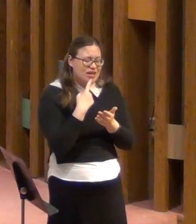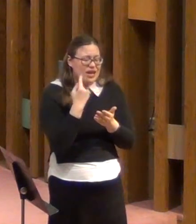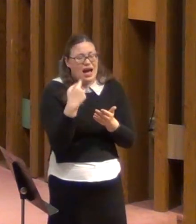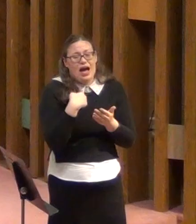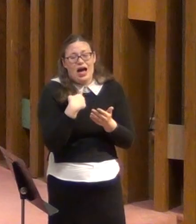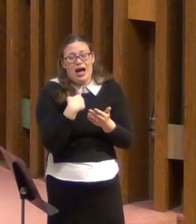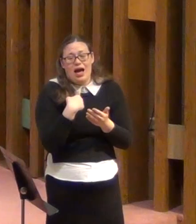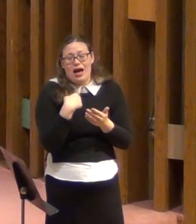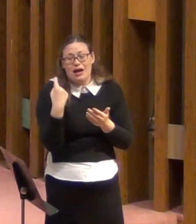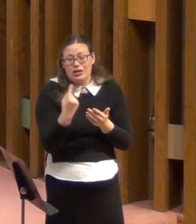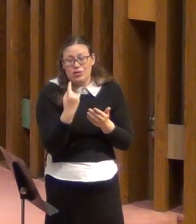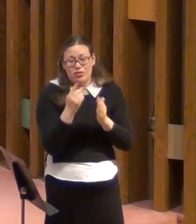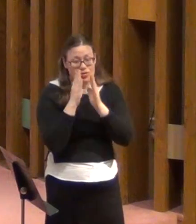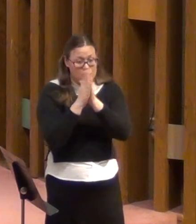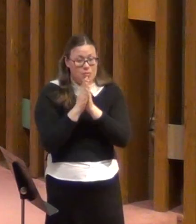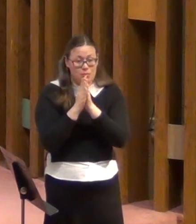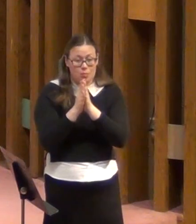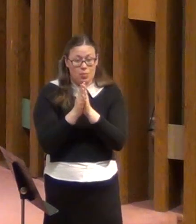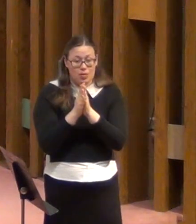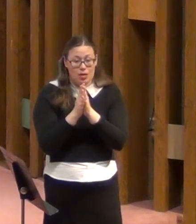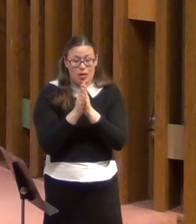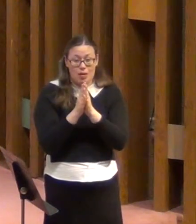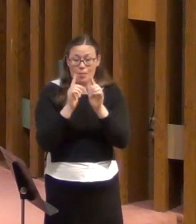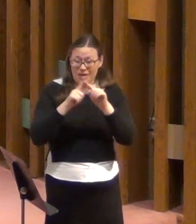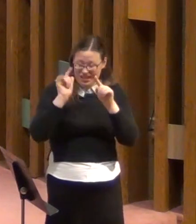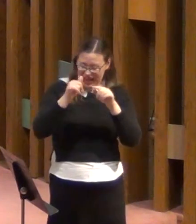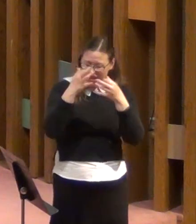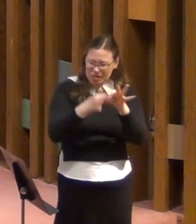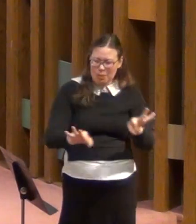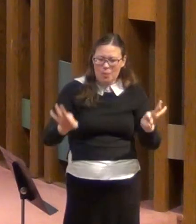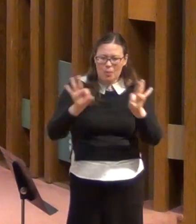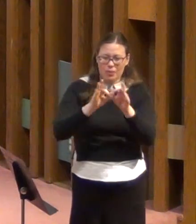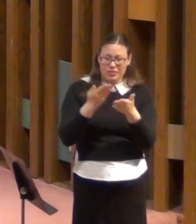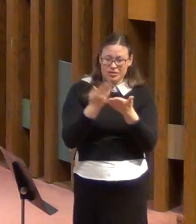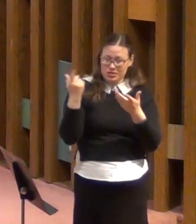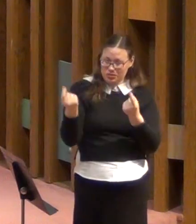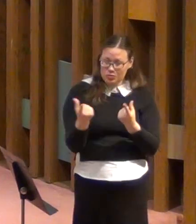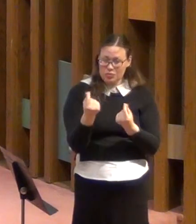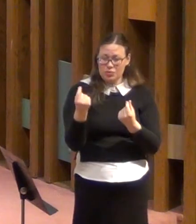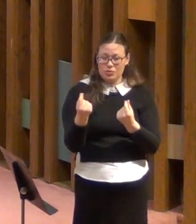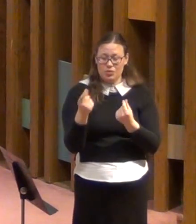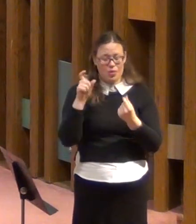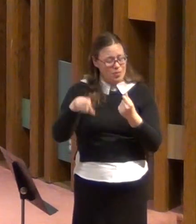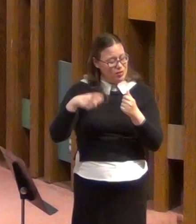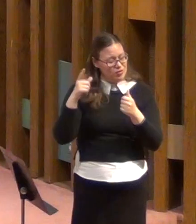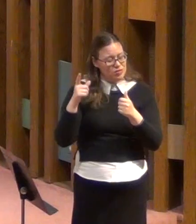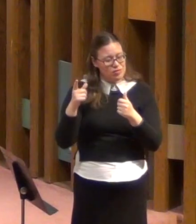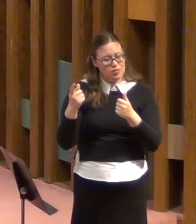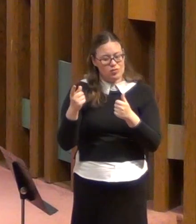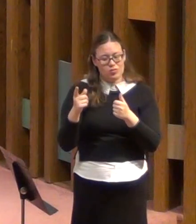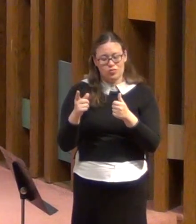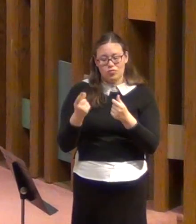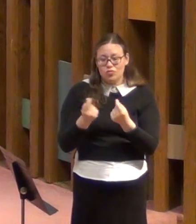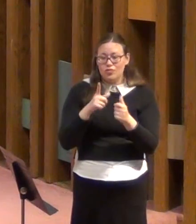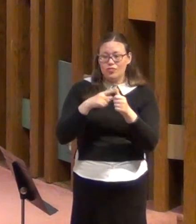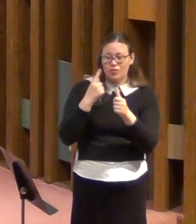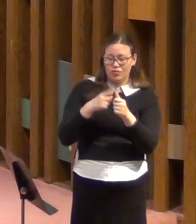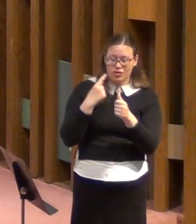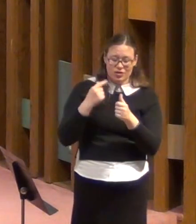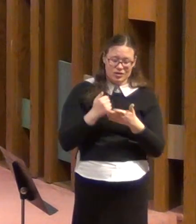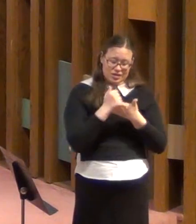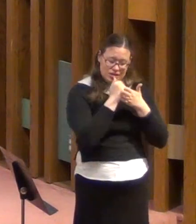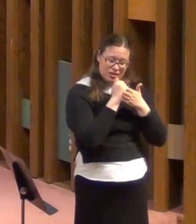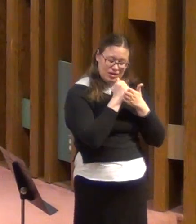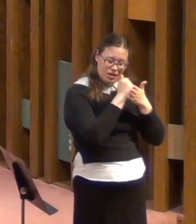Great. That's the most important thing. That's the first thing that needs to happen in this first step for their